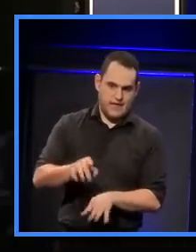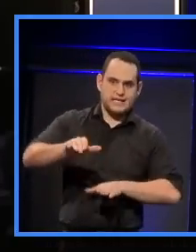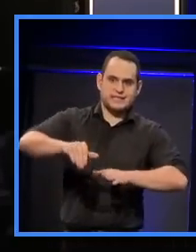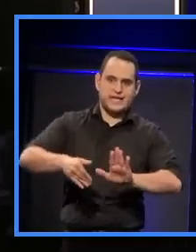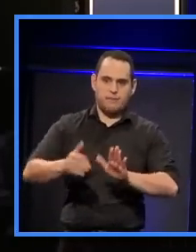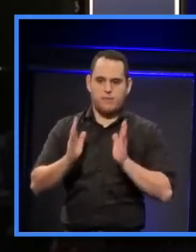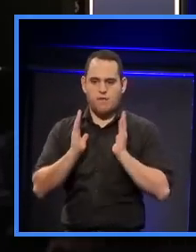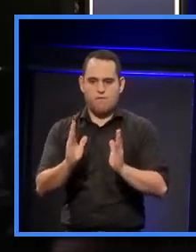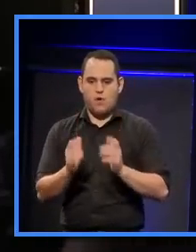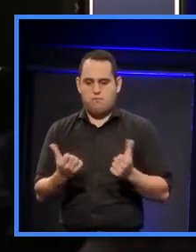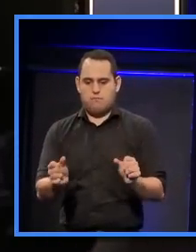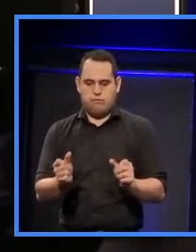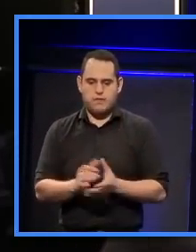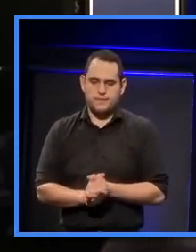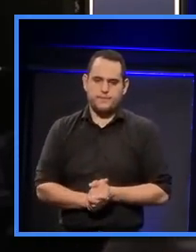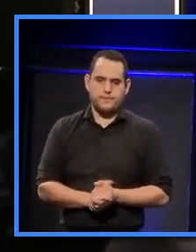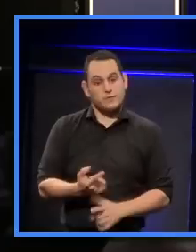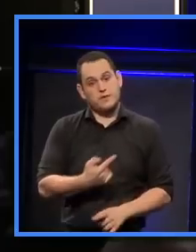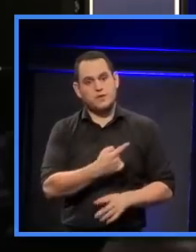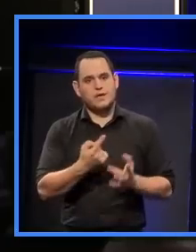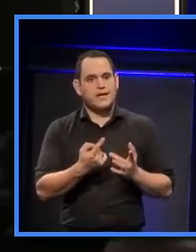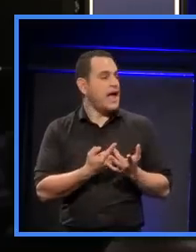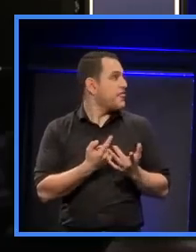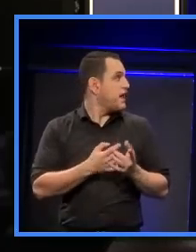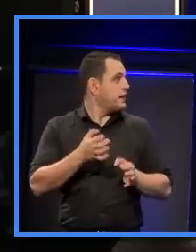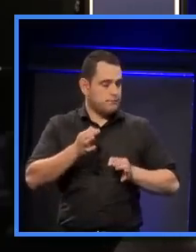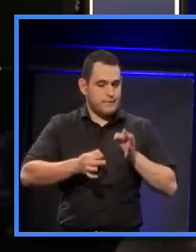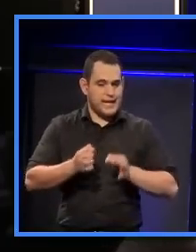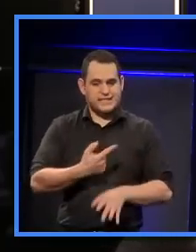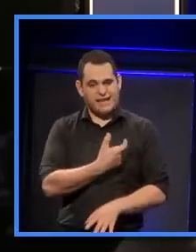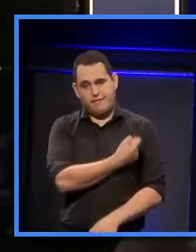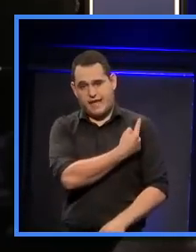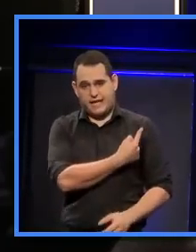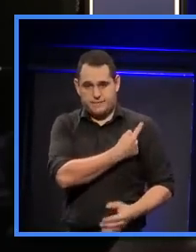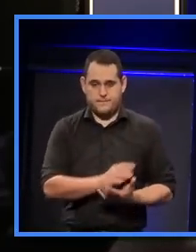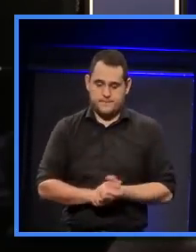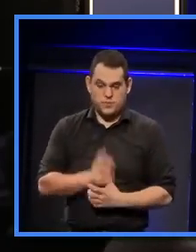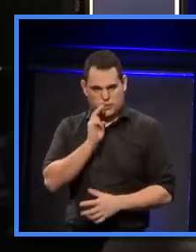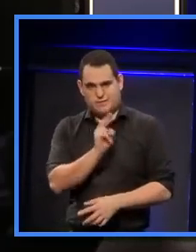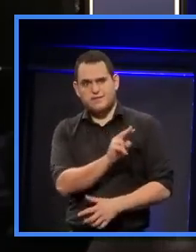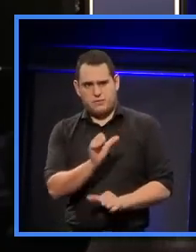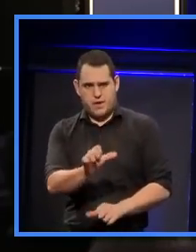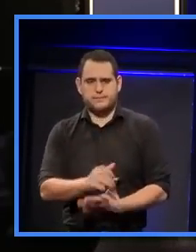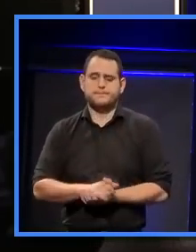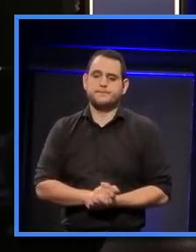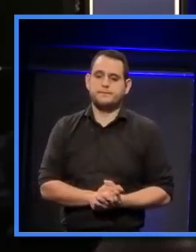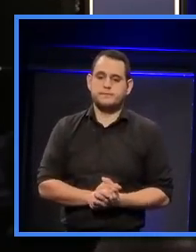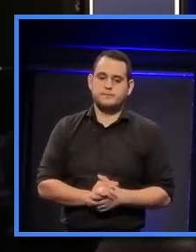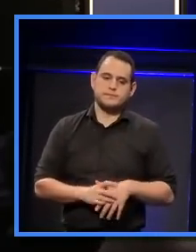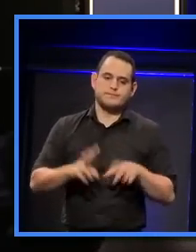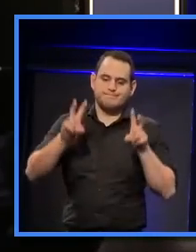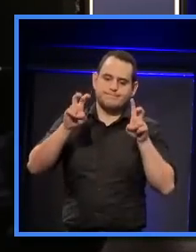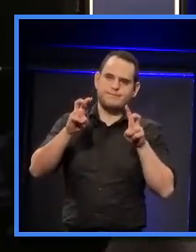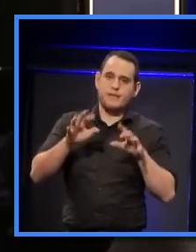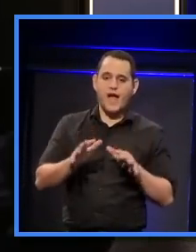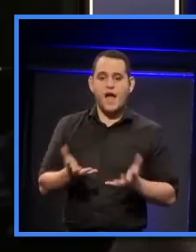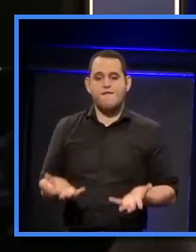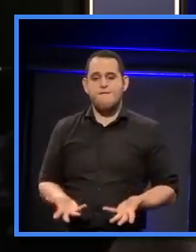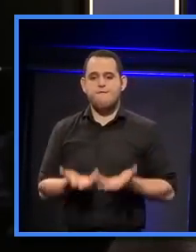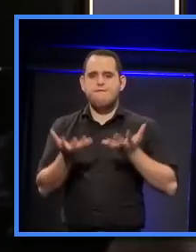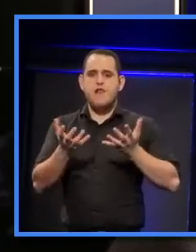designed. And here are some of the seating plans that turned out to be floating chambers.